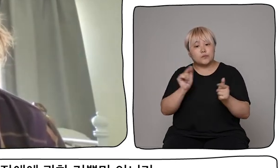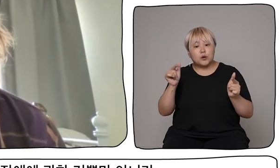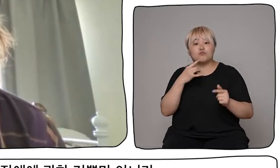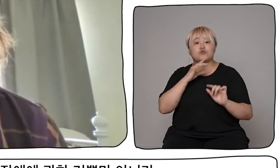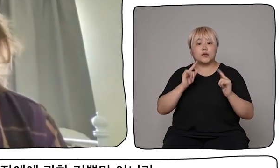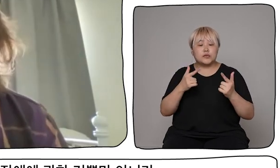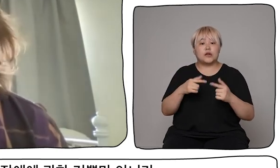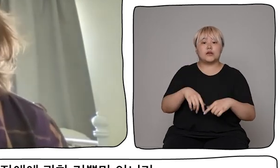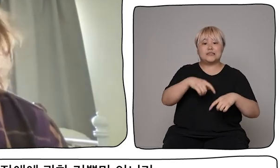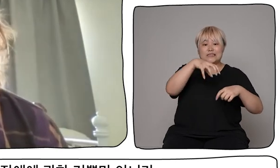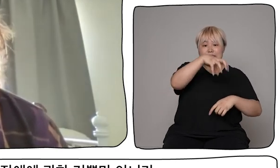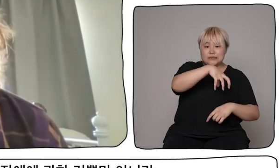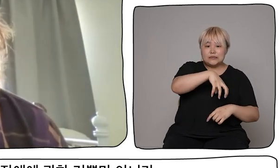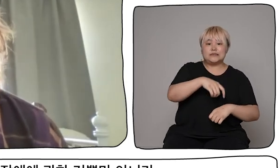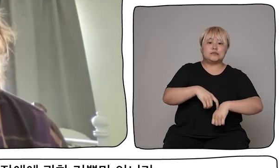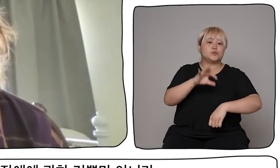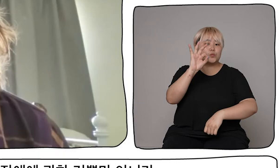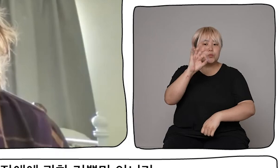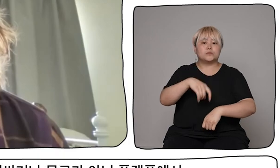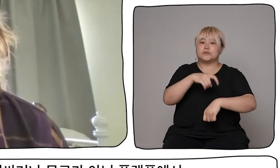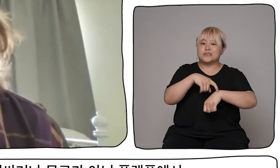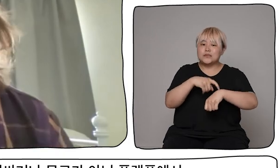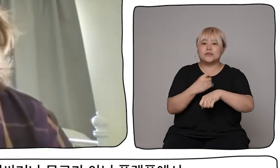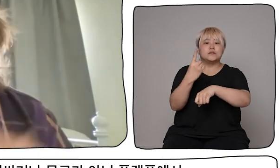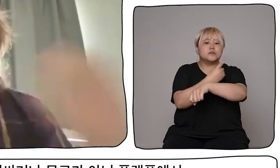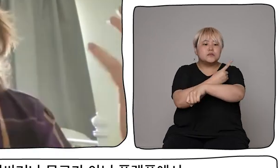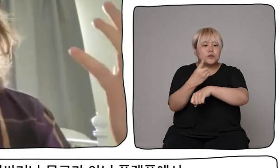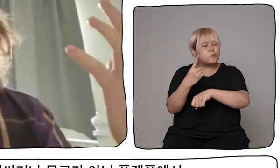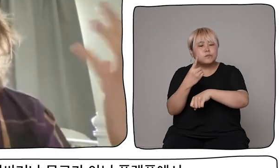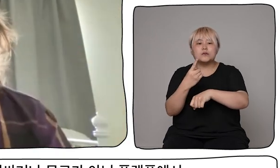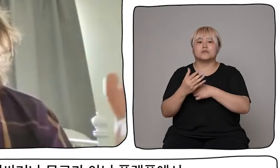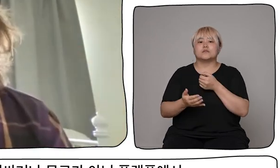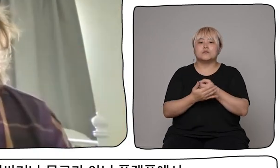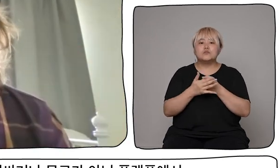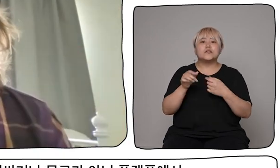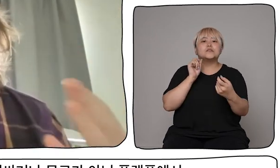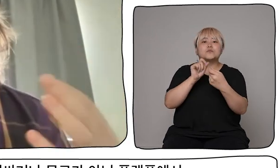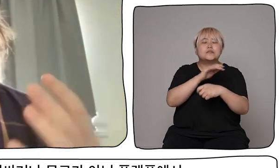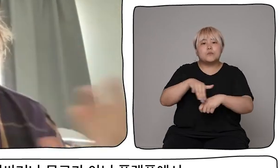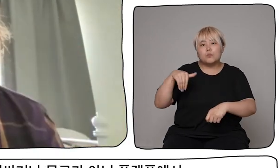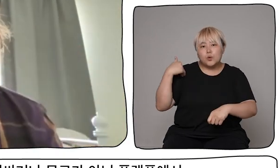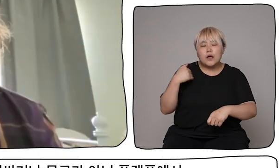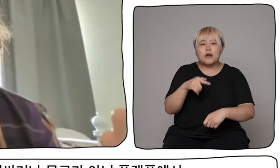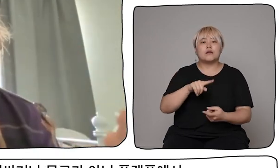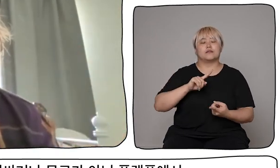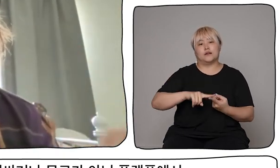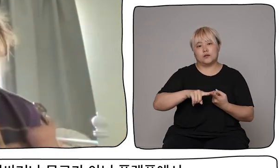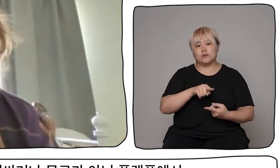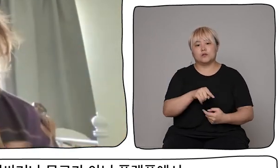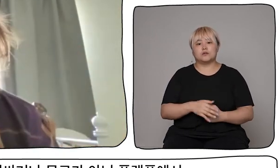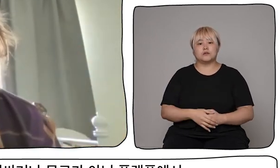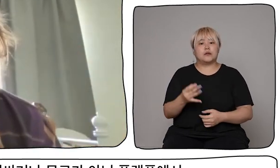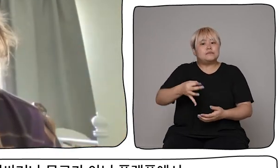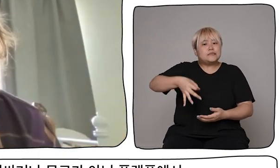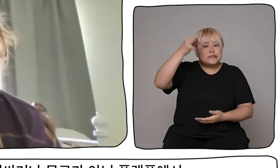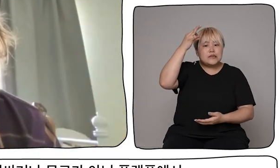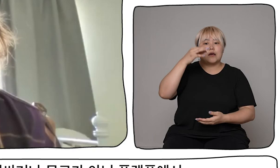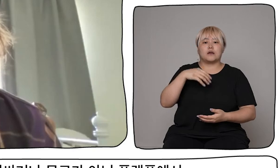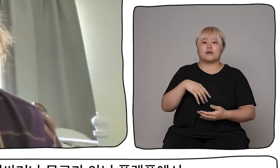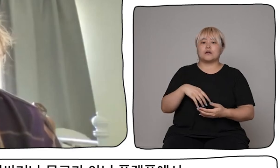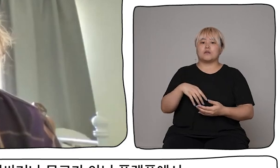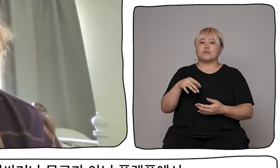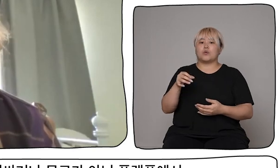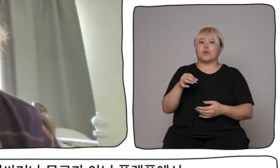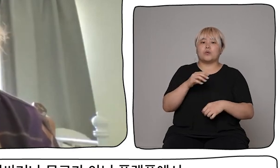in time, and caused by technological literacy. There's no point making all of your work digitally available if it's on platforms that people don't understand how to